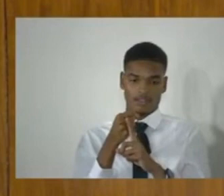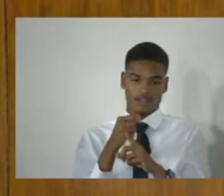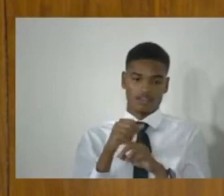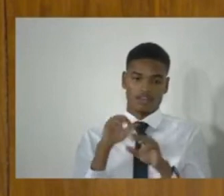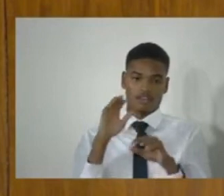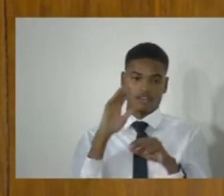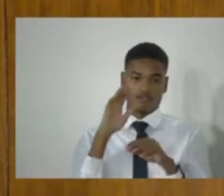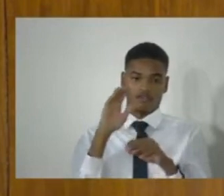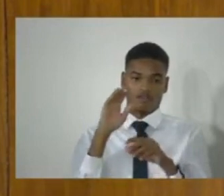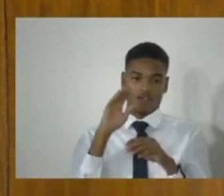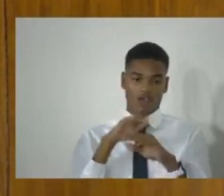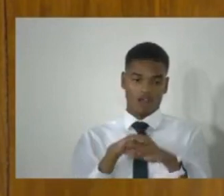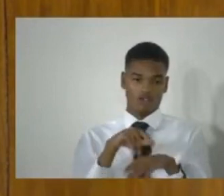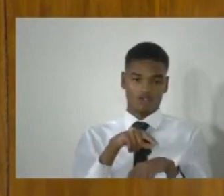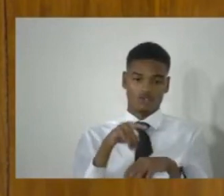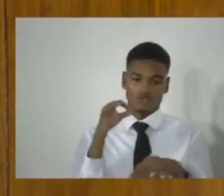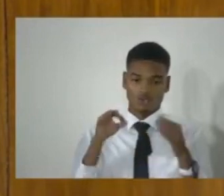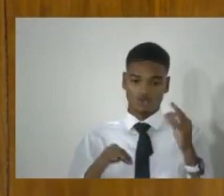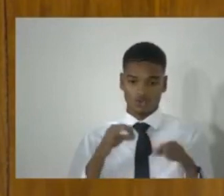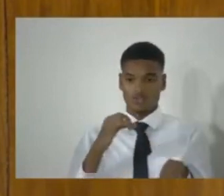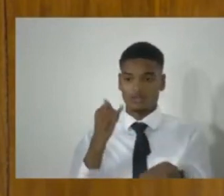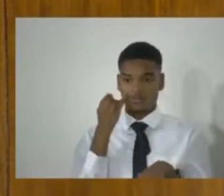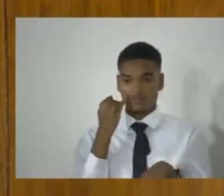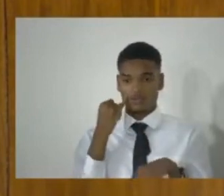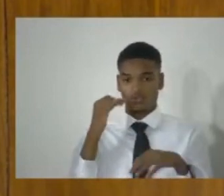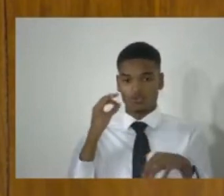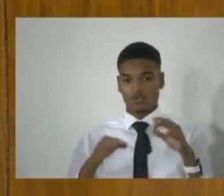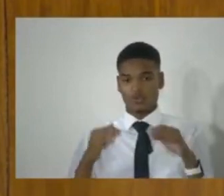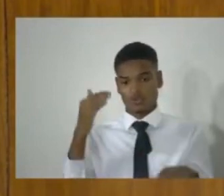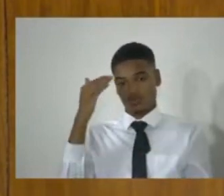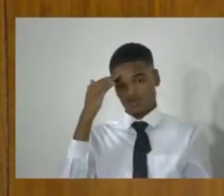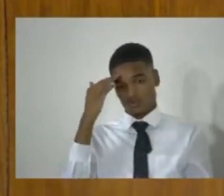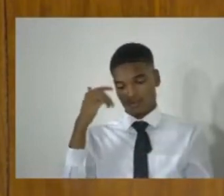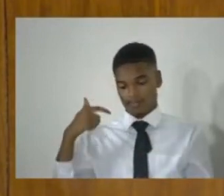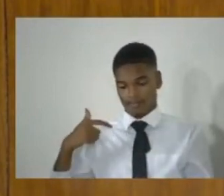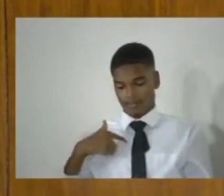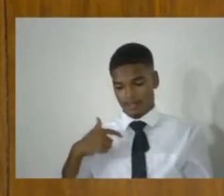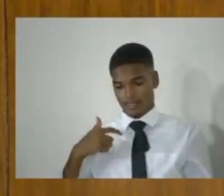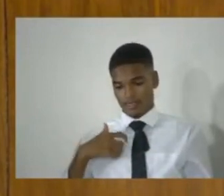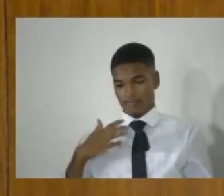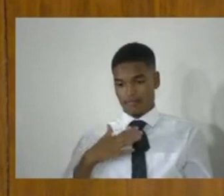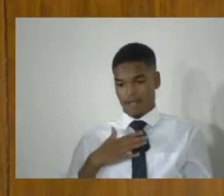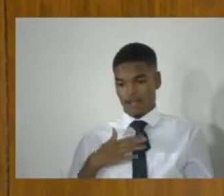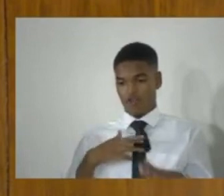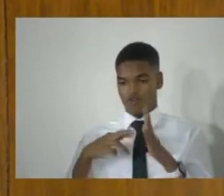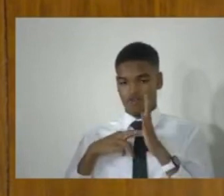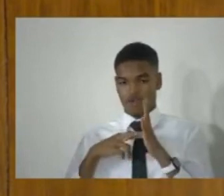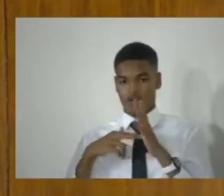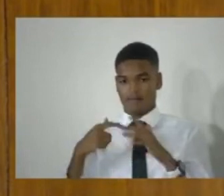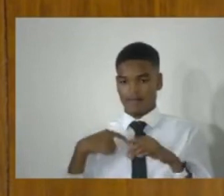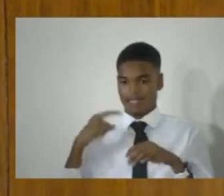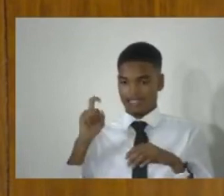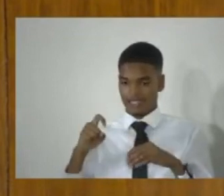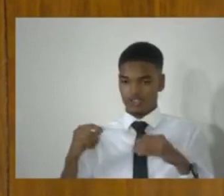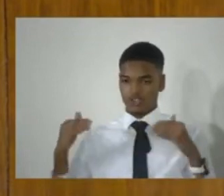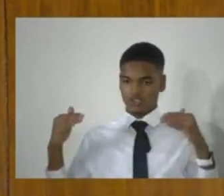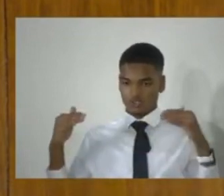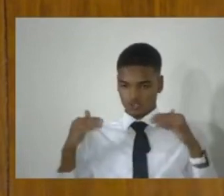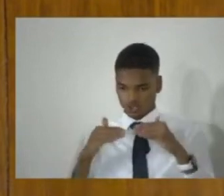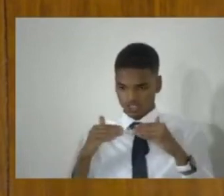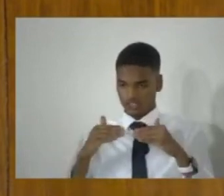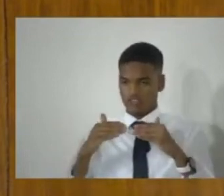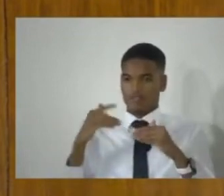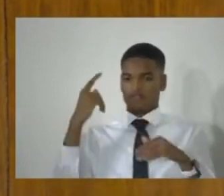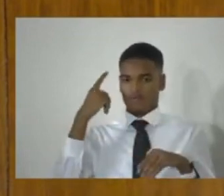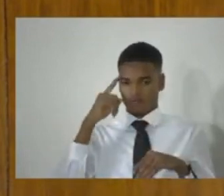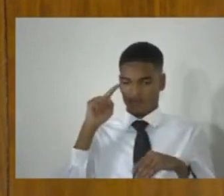of a judge who knows that his or her primary constitutional role is to do justice in the particular case,